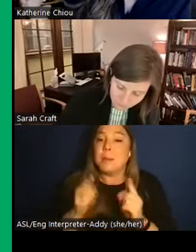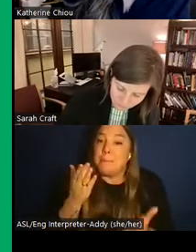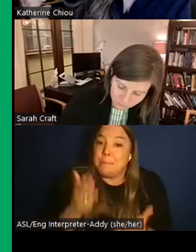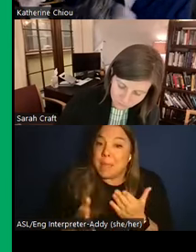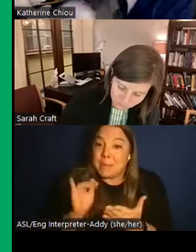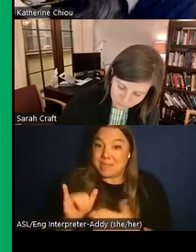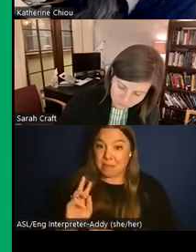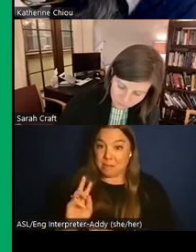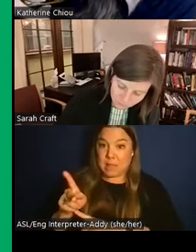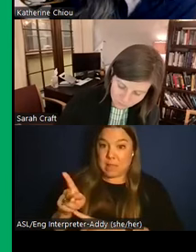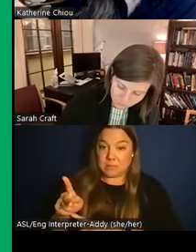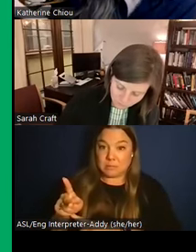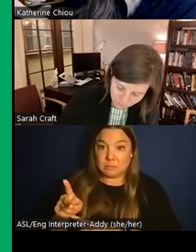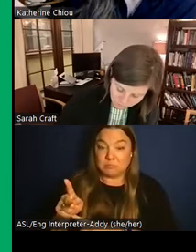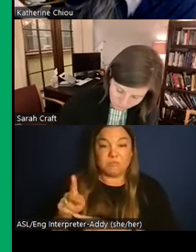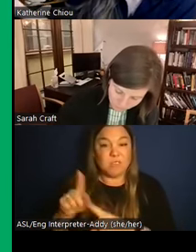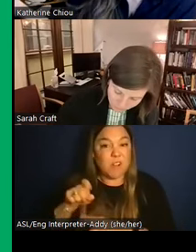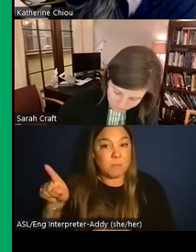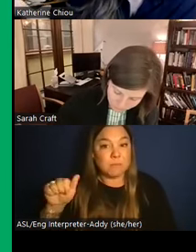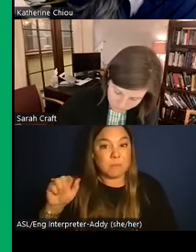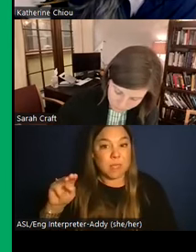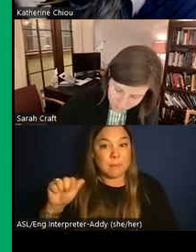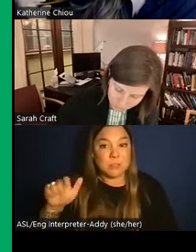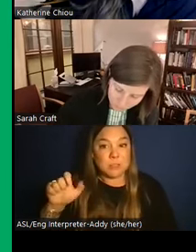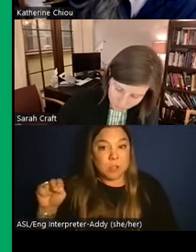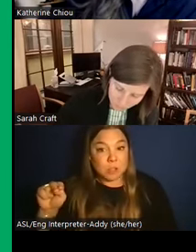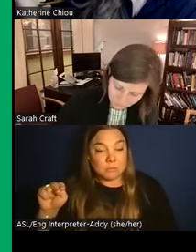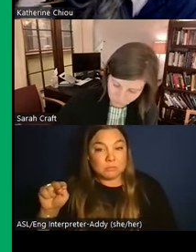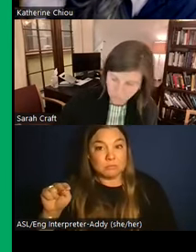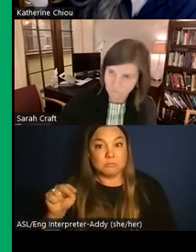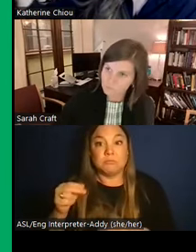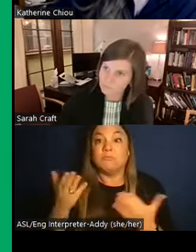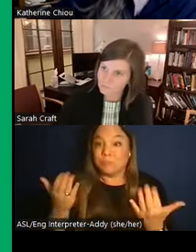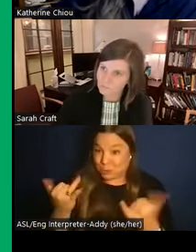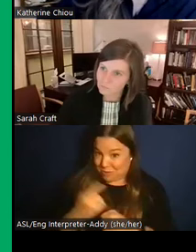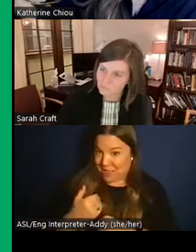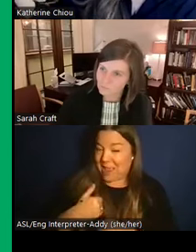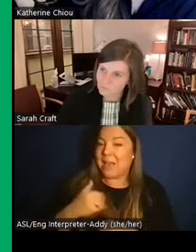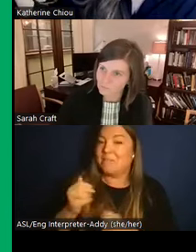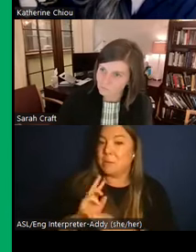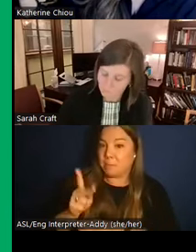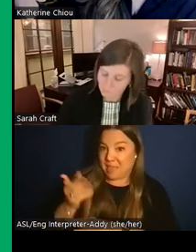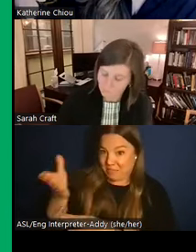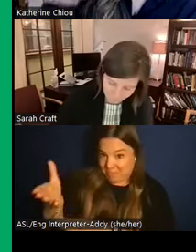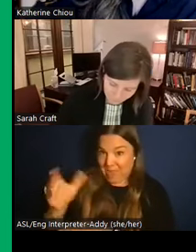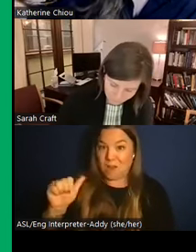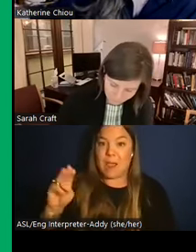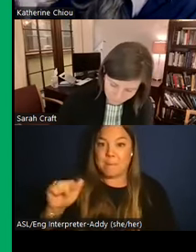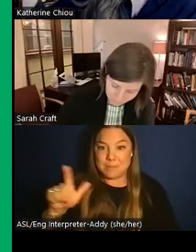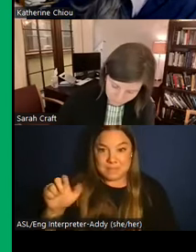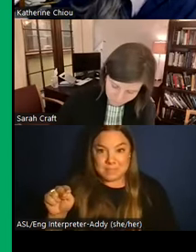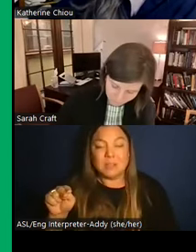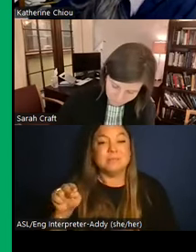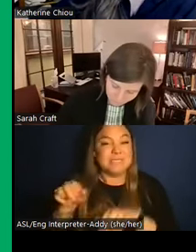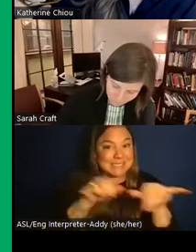Amazonian in origin. And today there is a plant that exists in the Amazon that certain monkeys